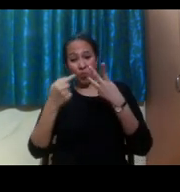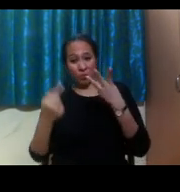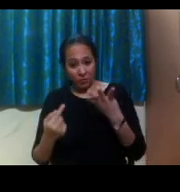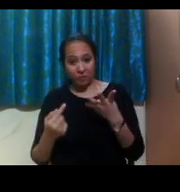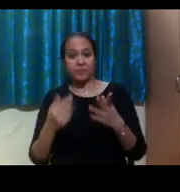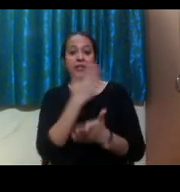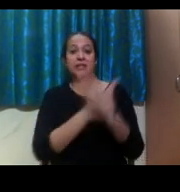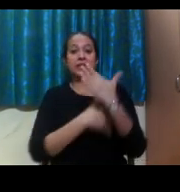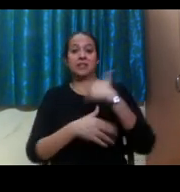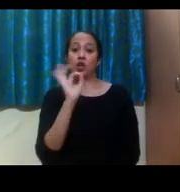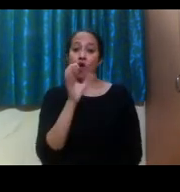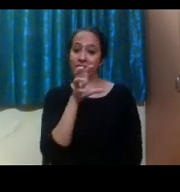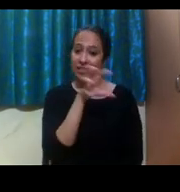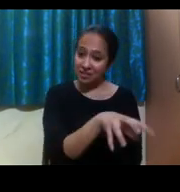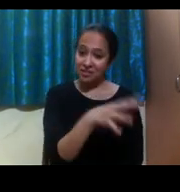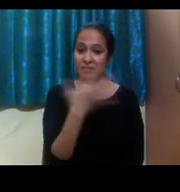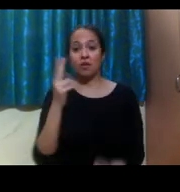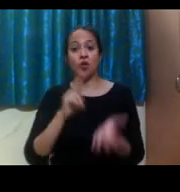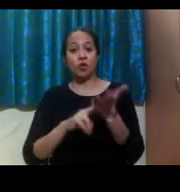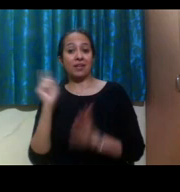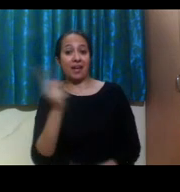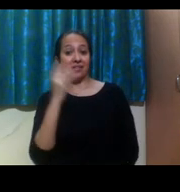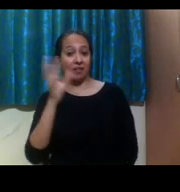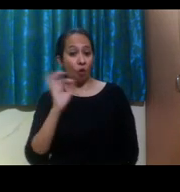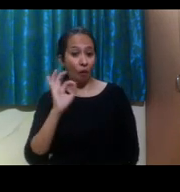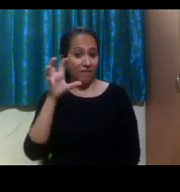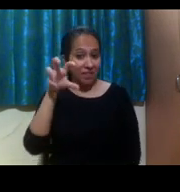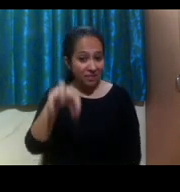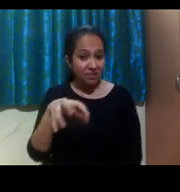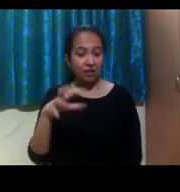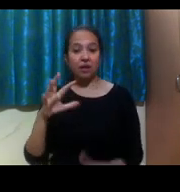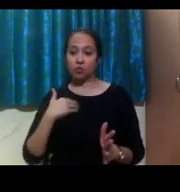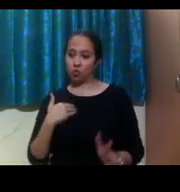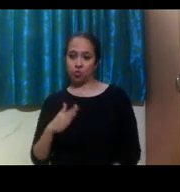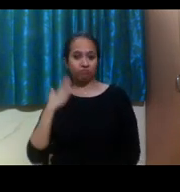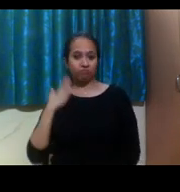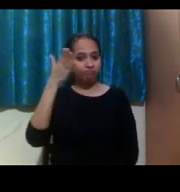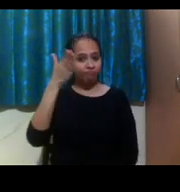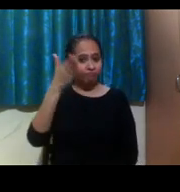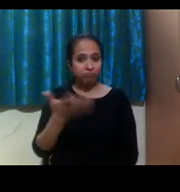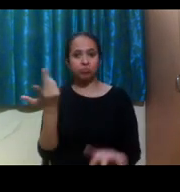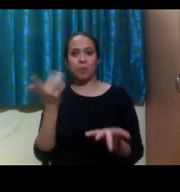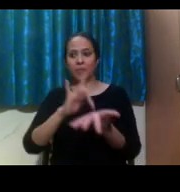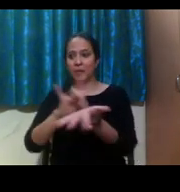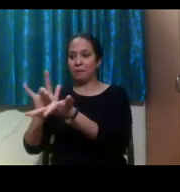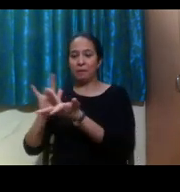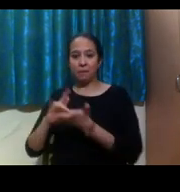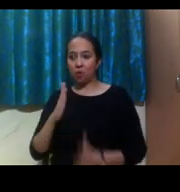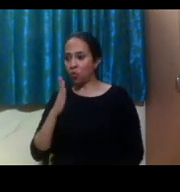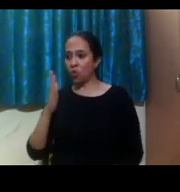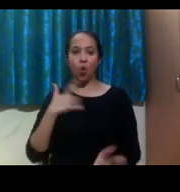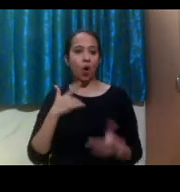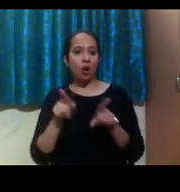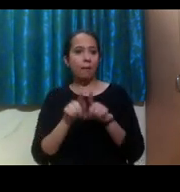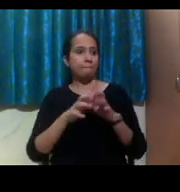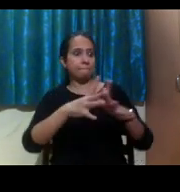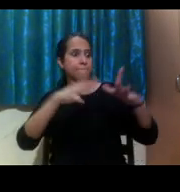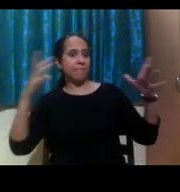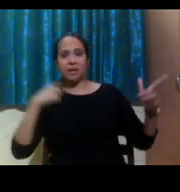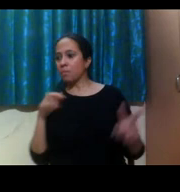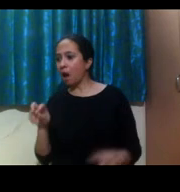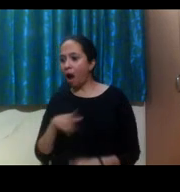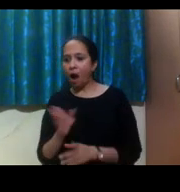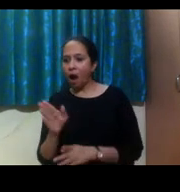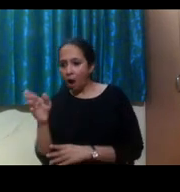international office, you know, you're arriving to sometimes very large offices or campuses. And so sometimes it can be difficult to navigate